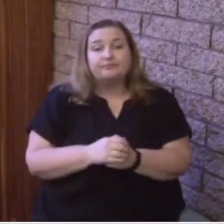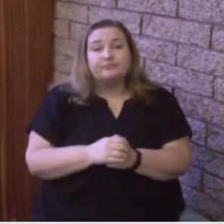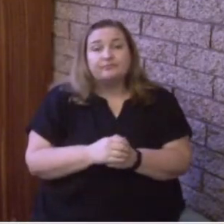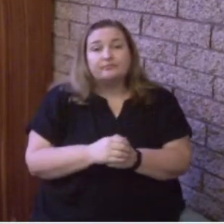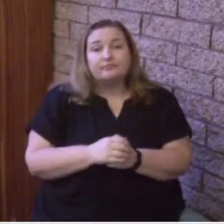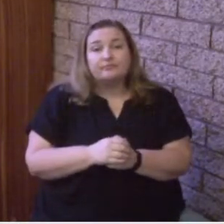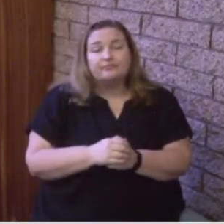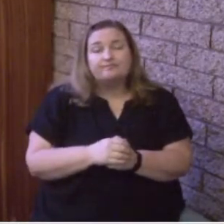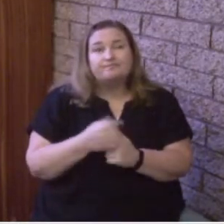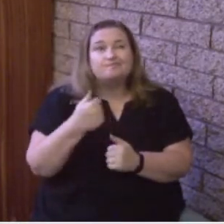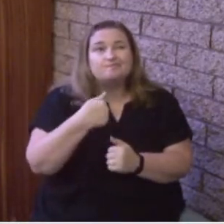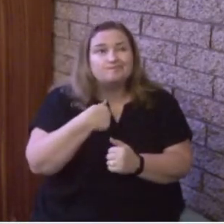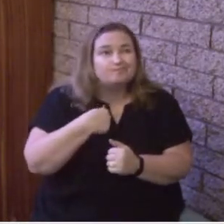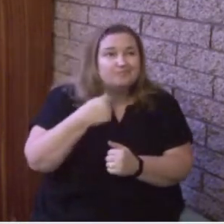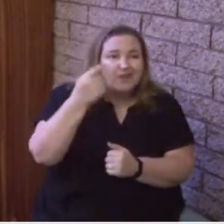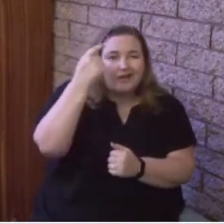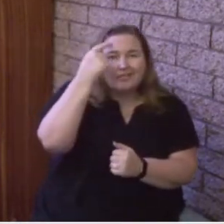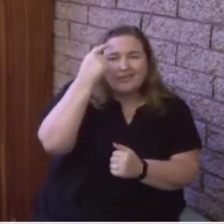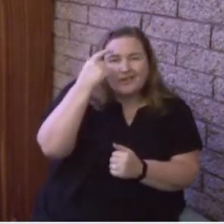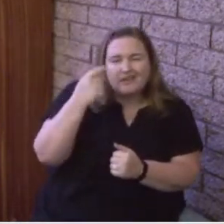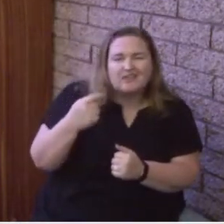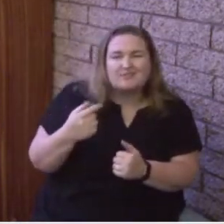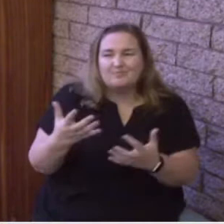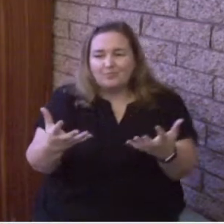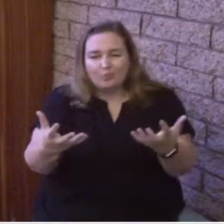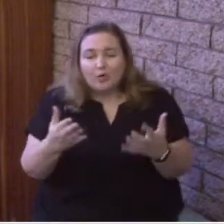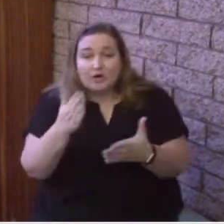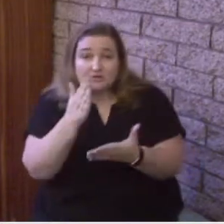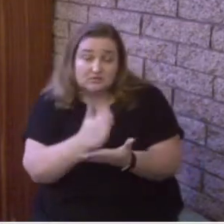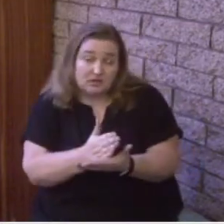And as I think this, I want to stop just for a minute.